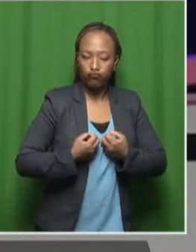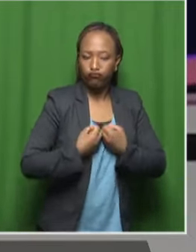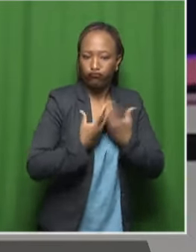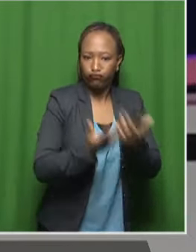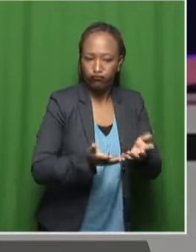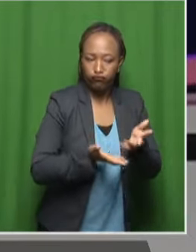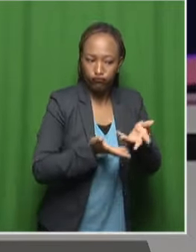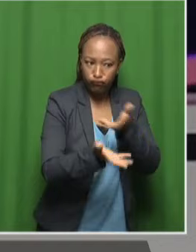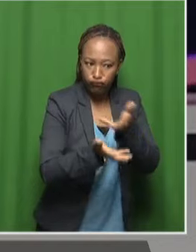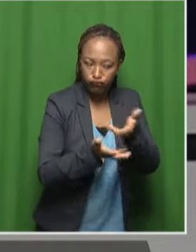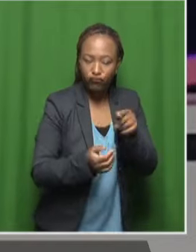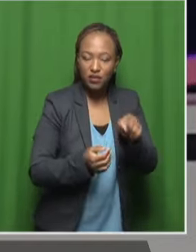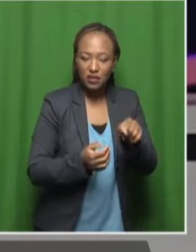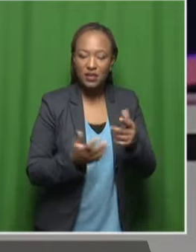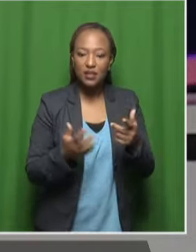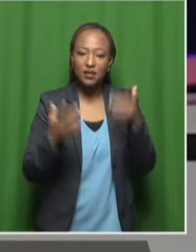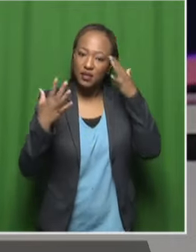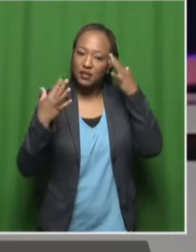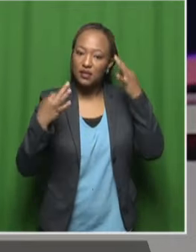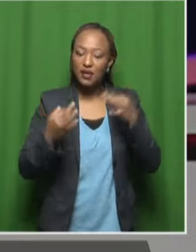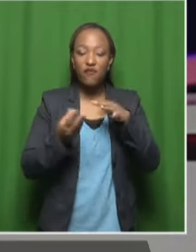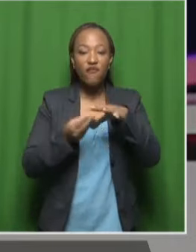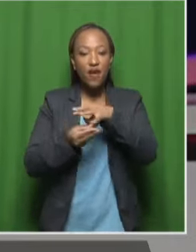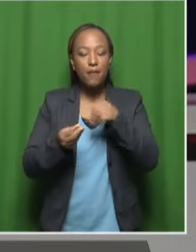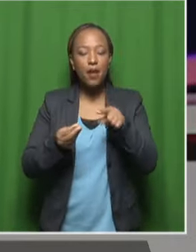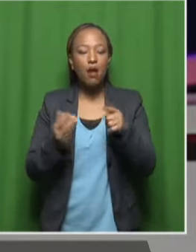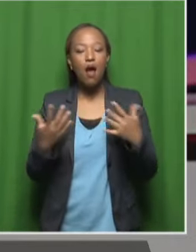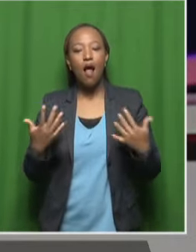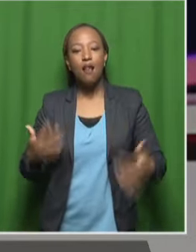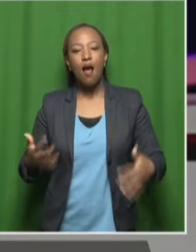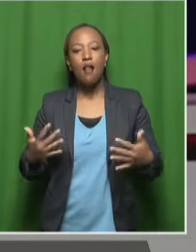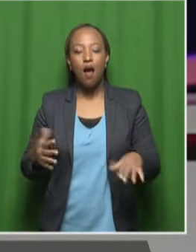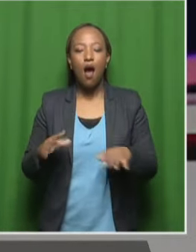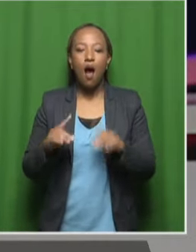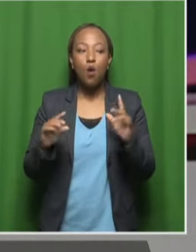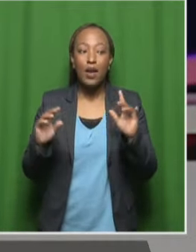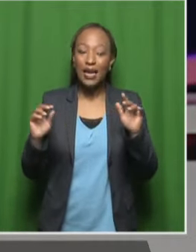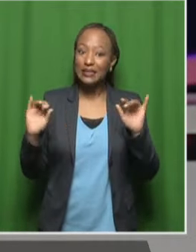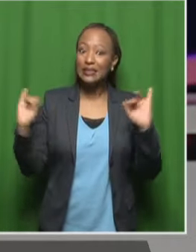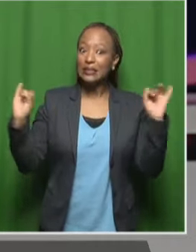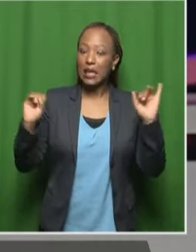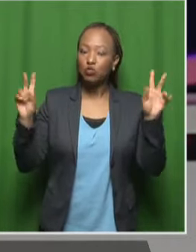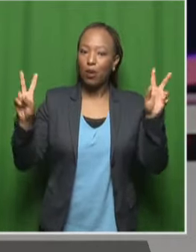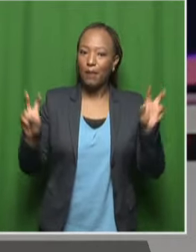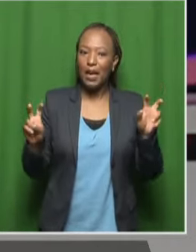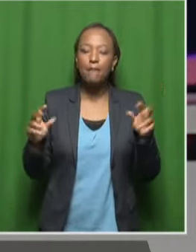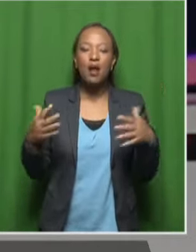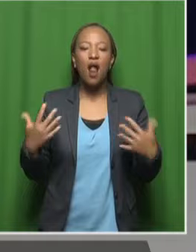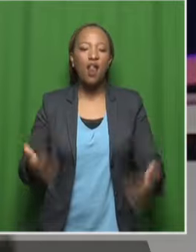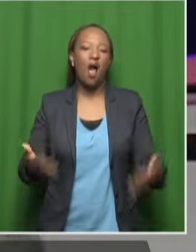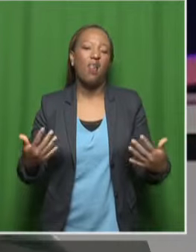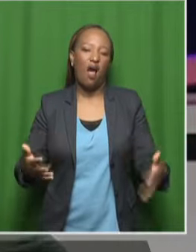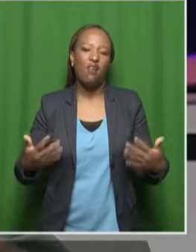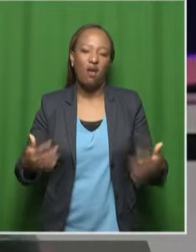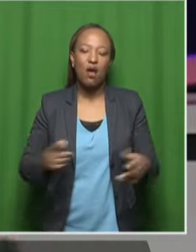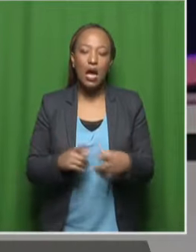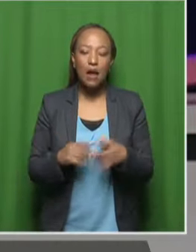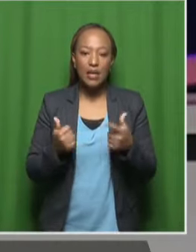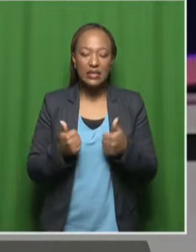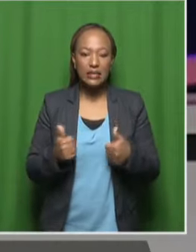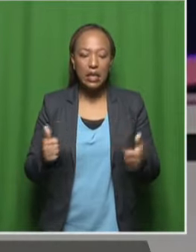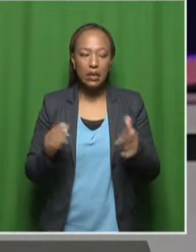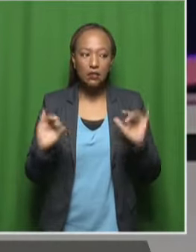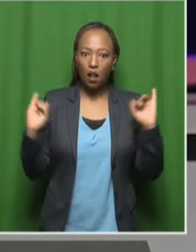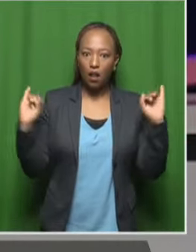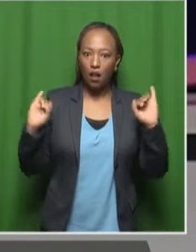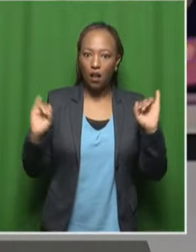was this family takes a more light approach in how we broach serious topics. We don't like sit down and have it, we go,